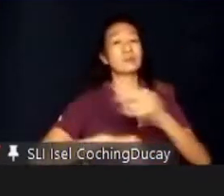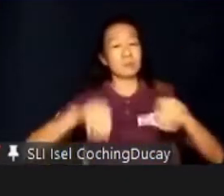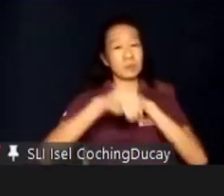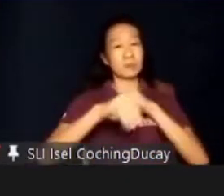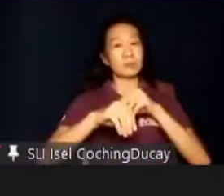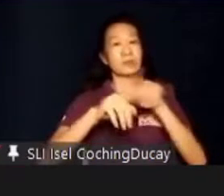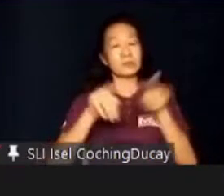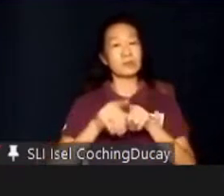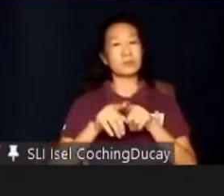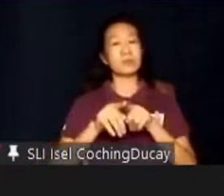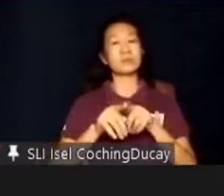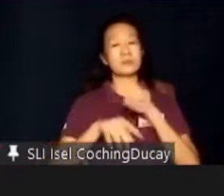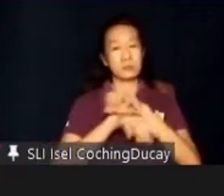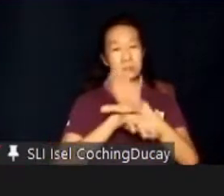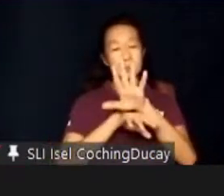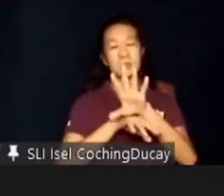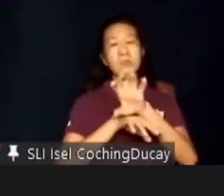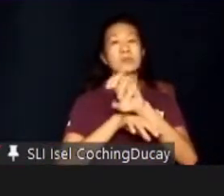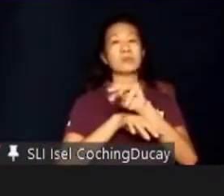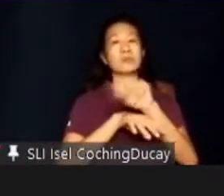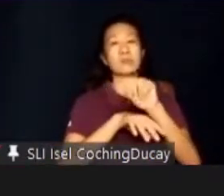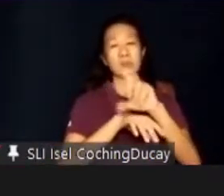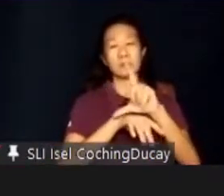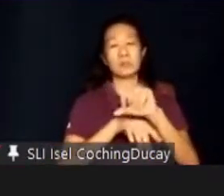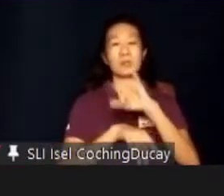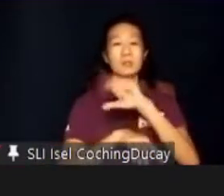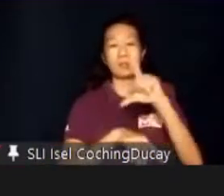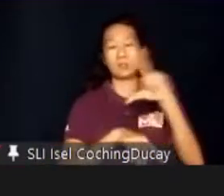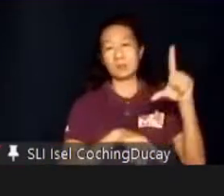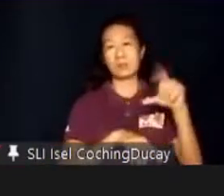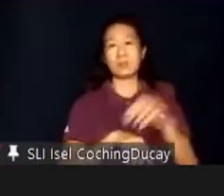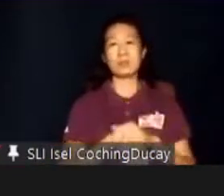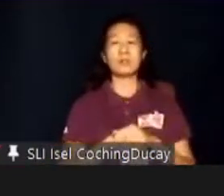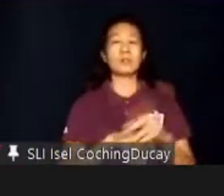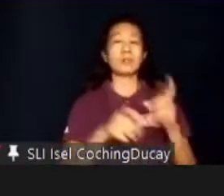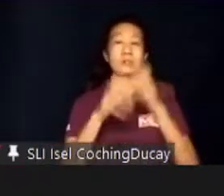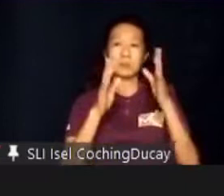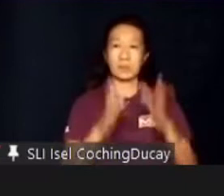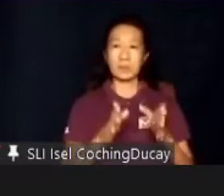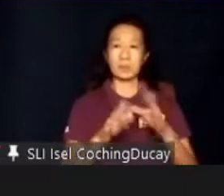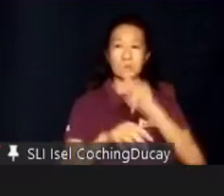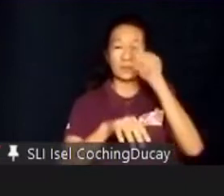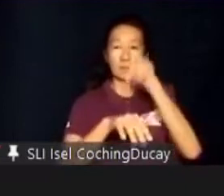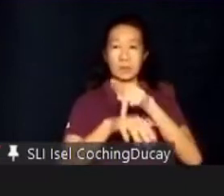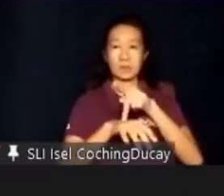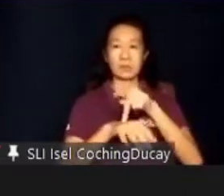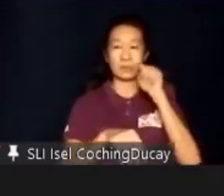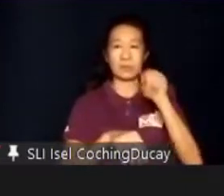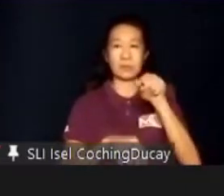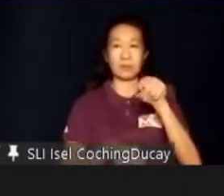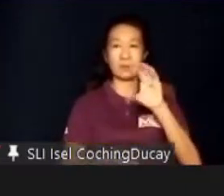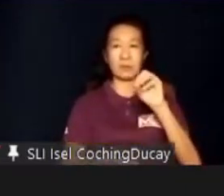also email us at illcadmin at illcphilippines.com.